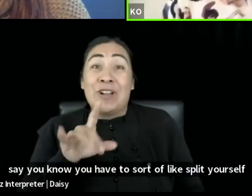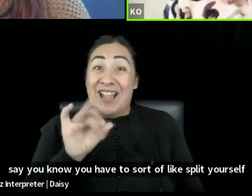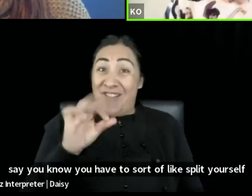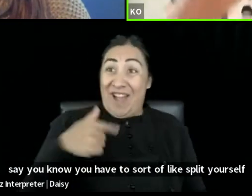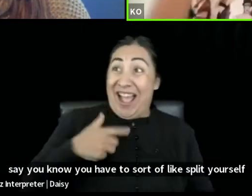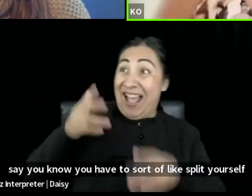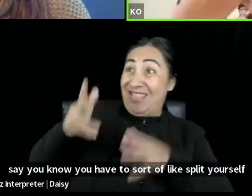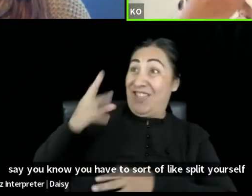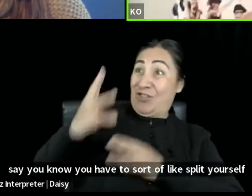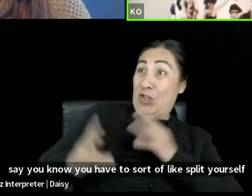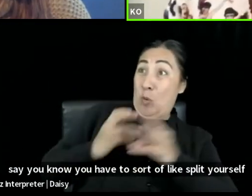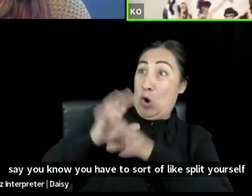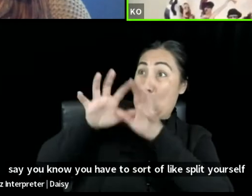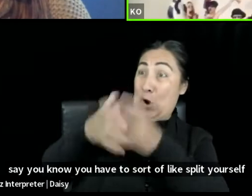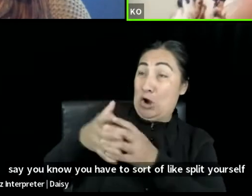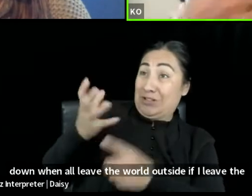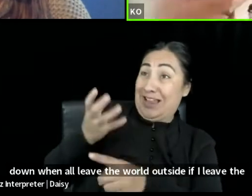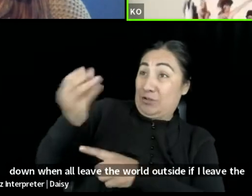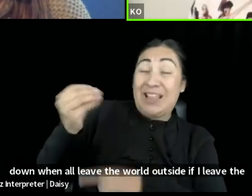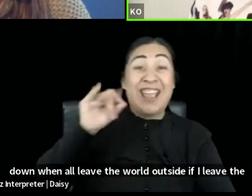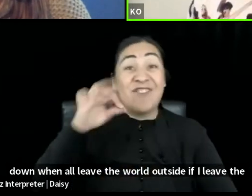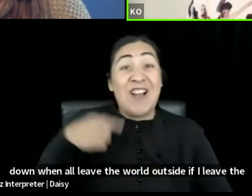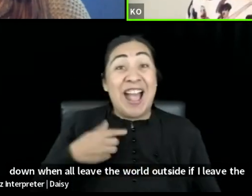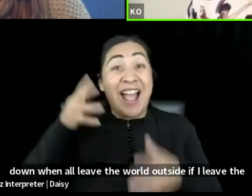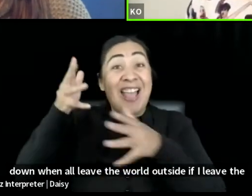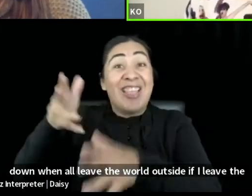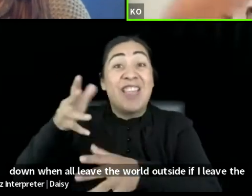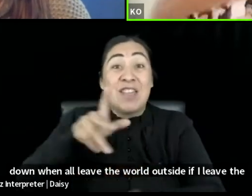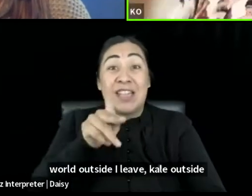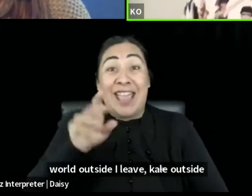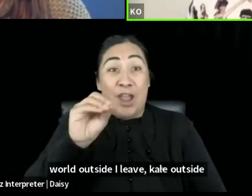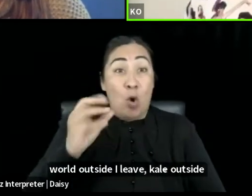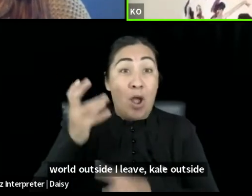outside, if leave KO outside, you have nothing in here.